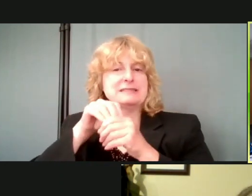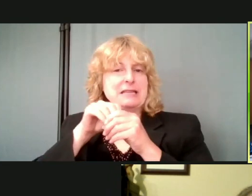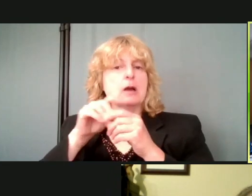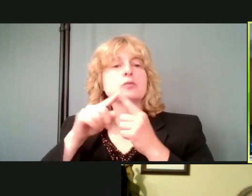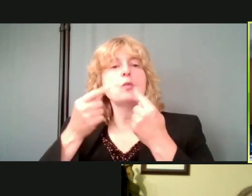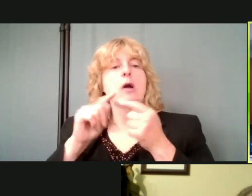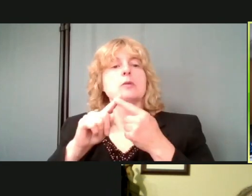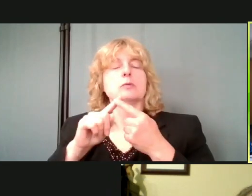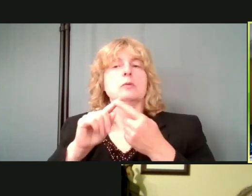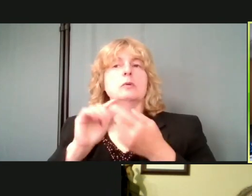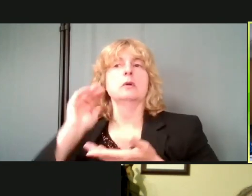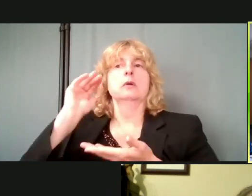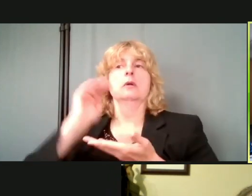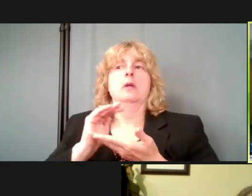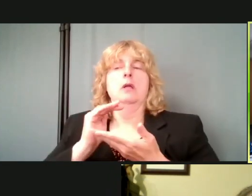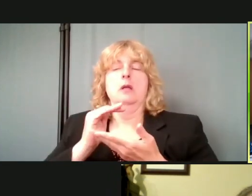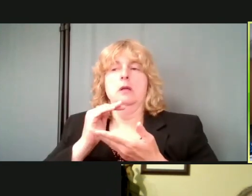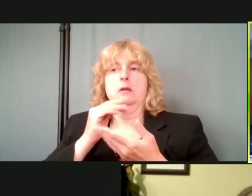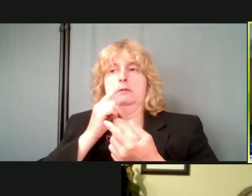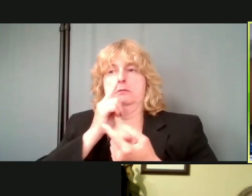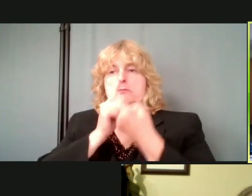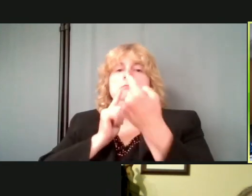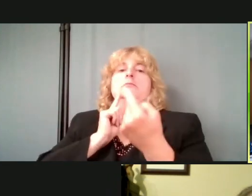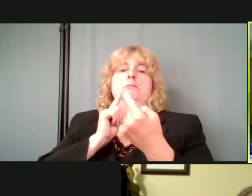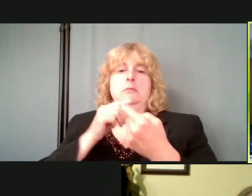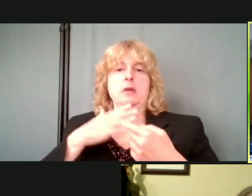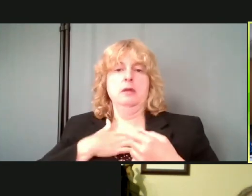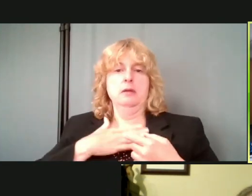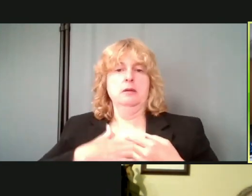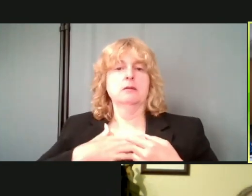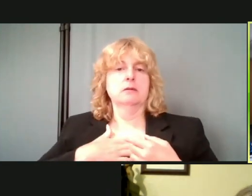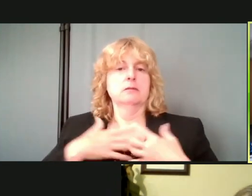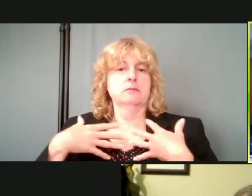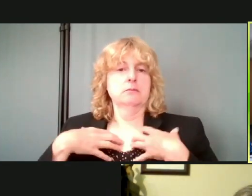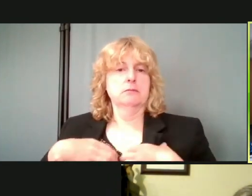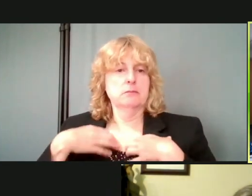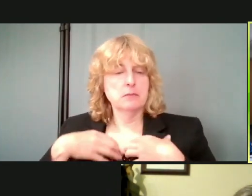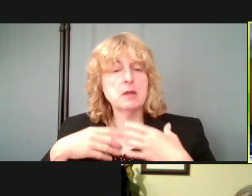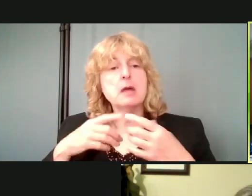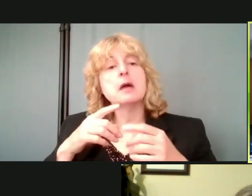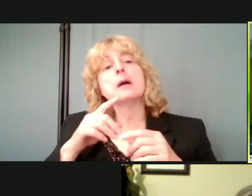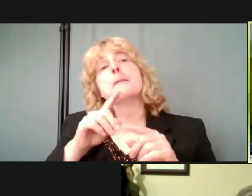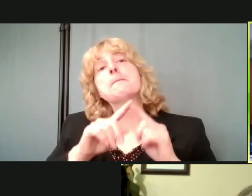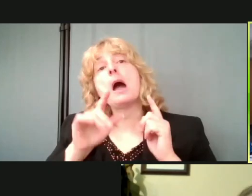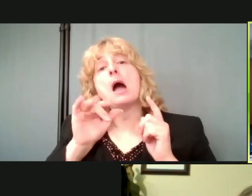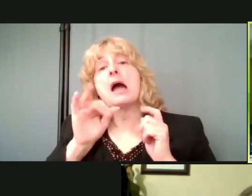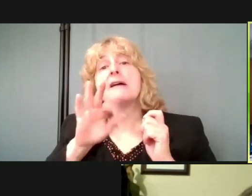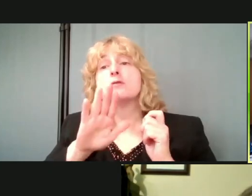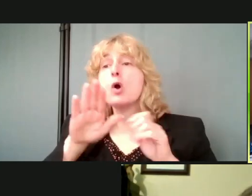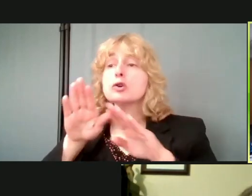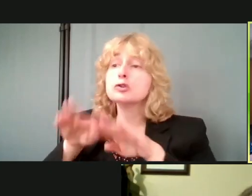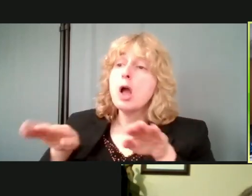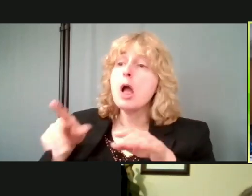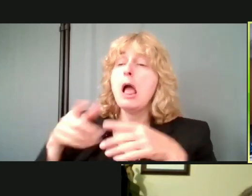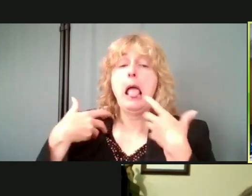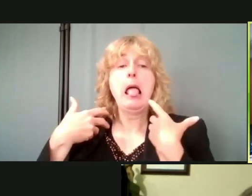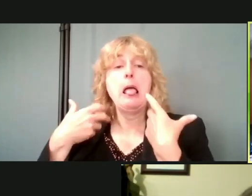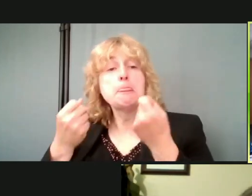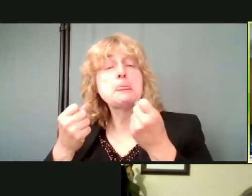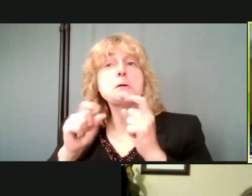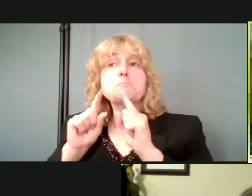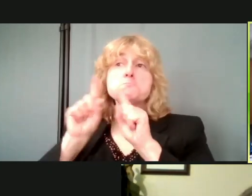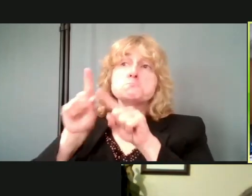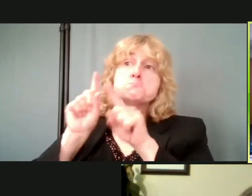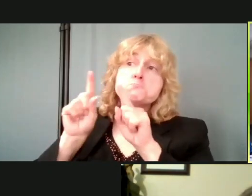healthy kids, your, your, your, your child that, that, uh, you know, is going to the doctor and there's no issues, um, you know, on a schedule,